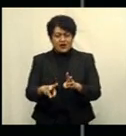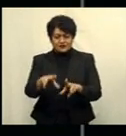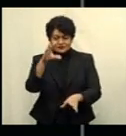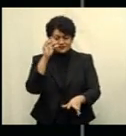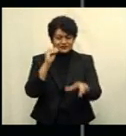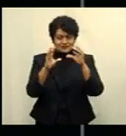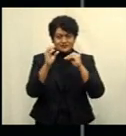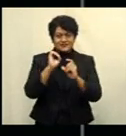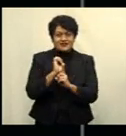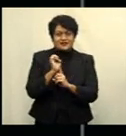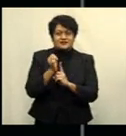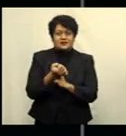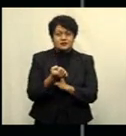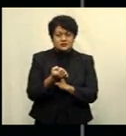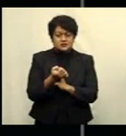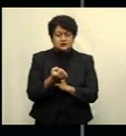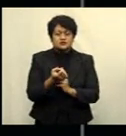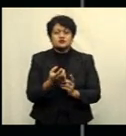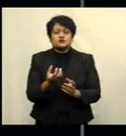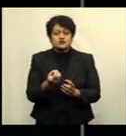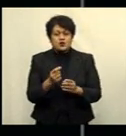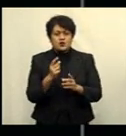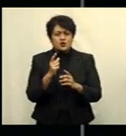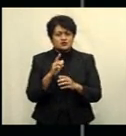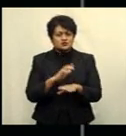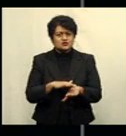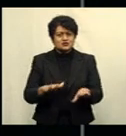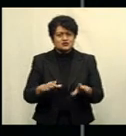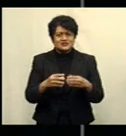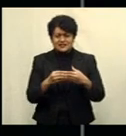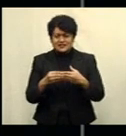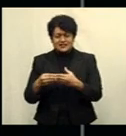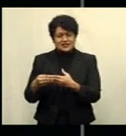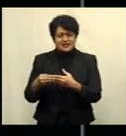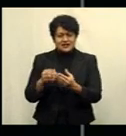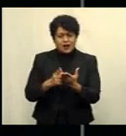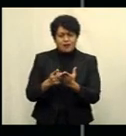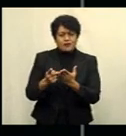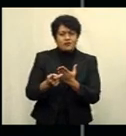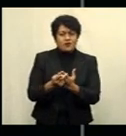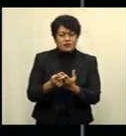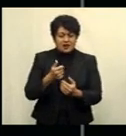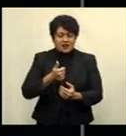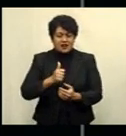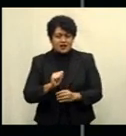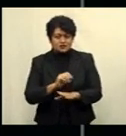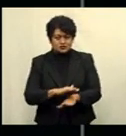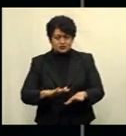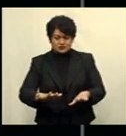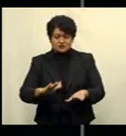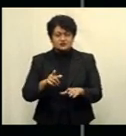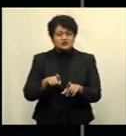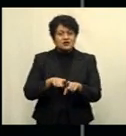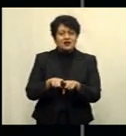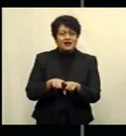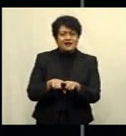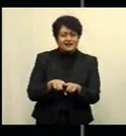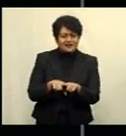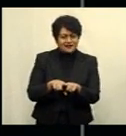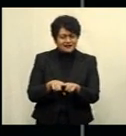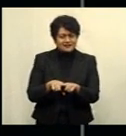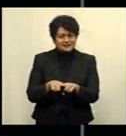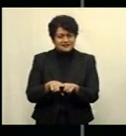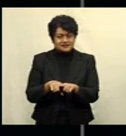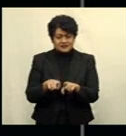been made possible through a Kids Leader program series, which allowed children to learn about some of the key issues surrounding the